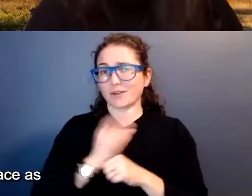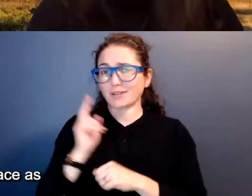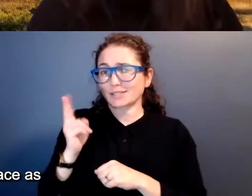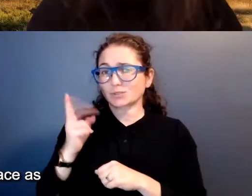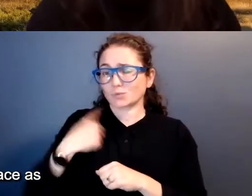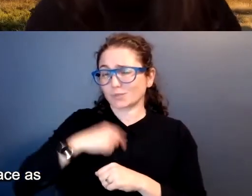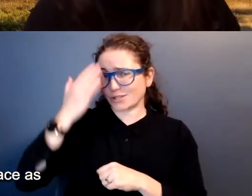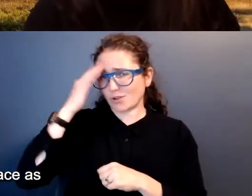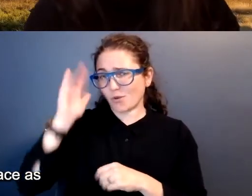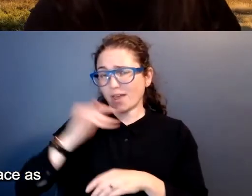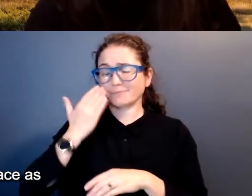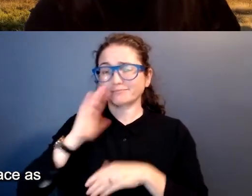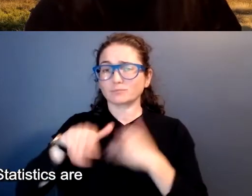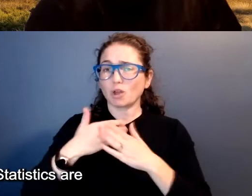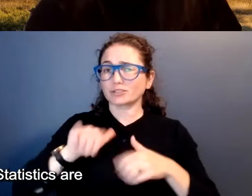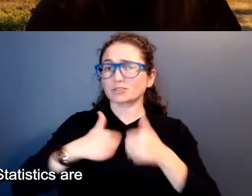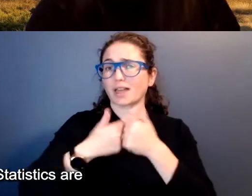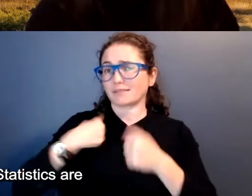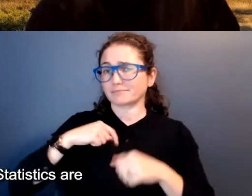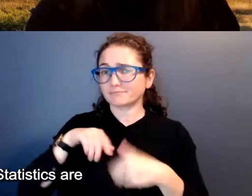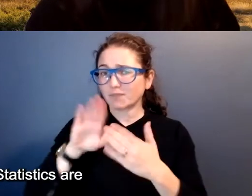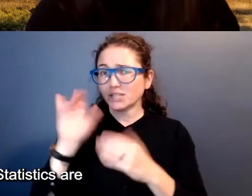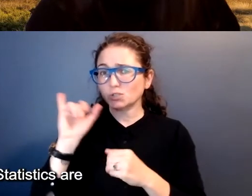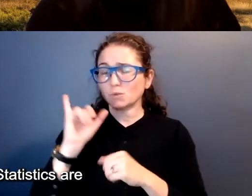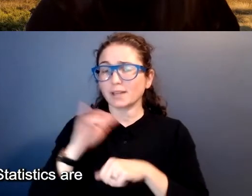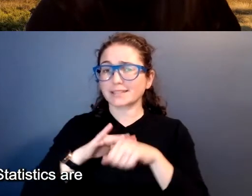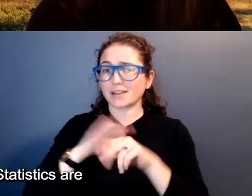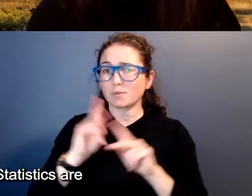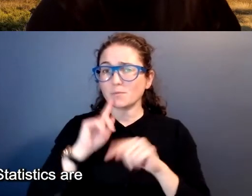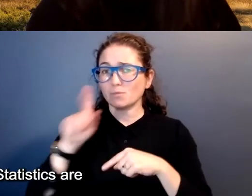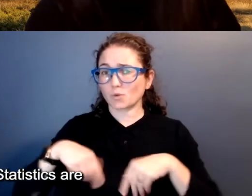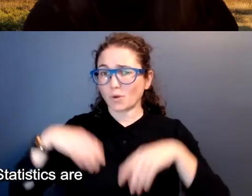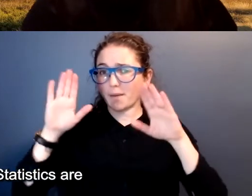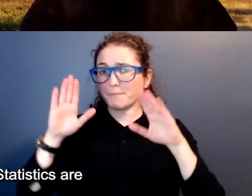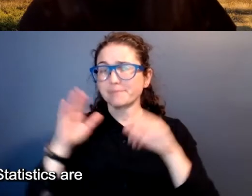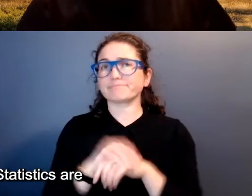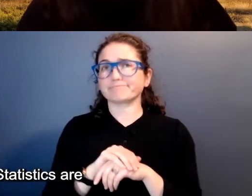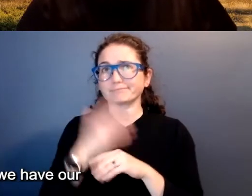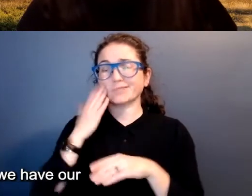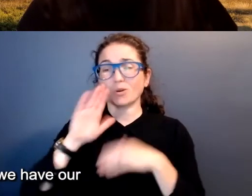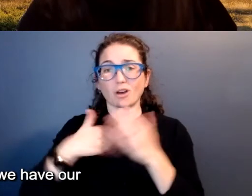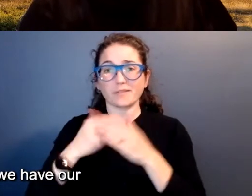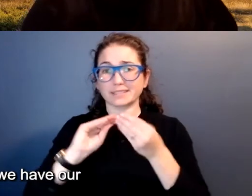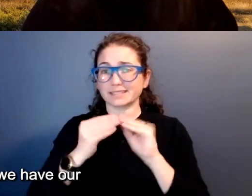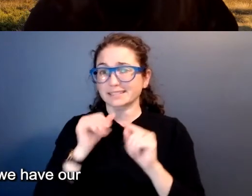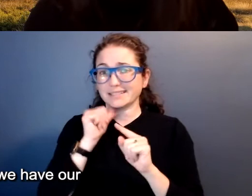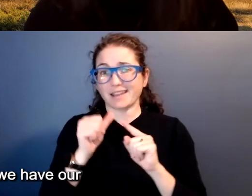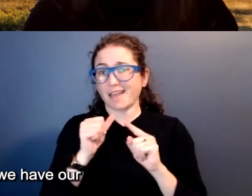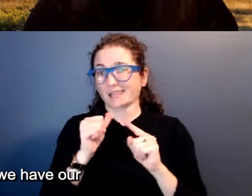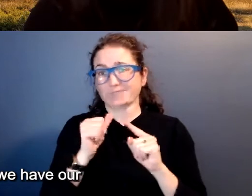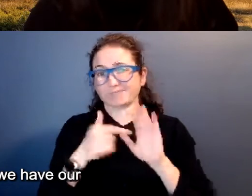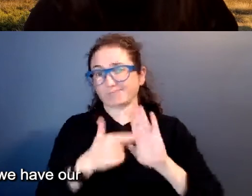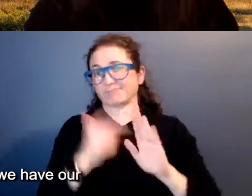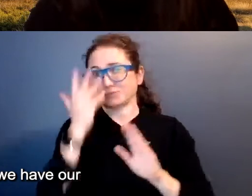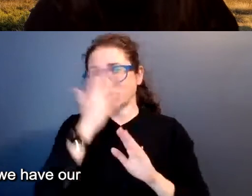we know the challenges that we face as Native people growing up. The statistics are not in our favor. However,